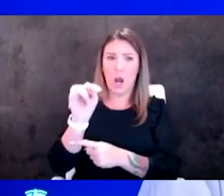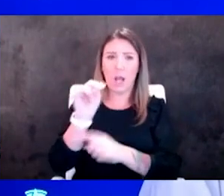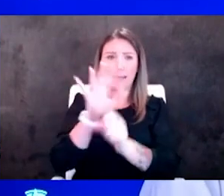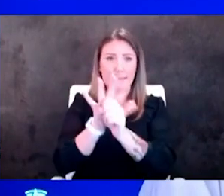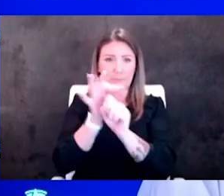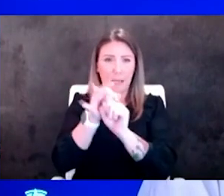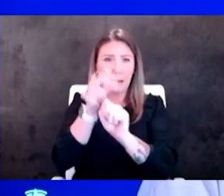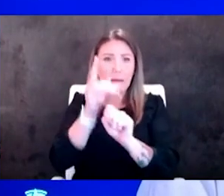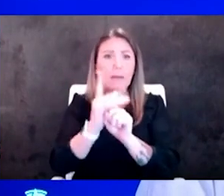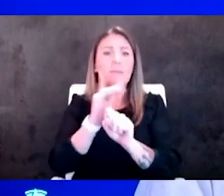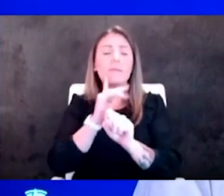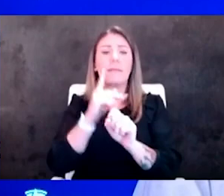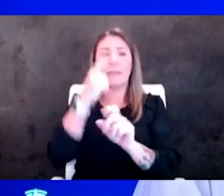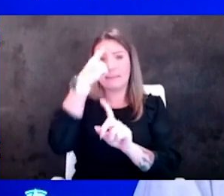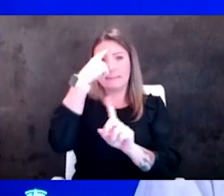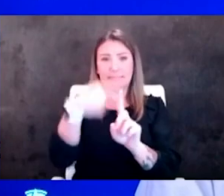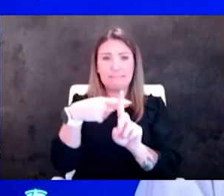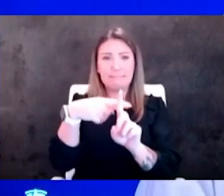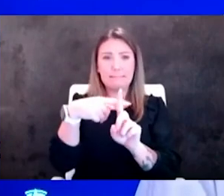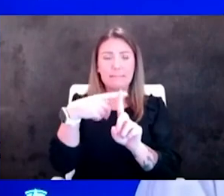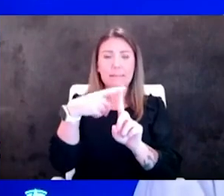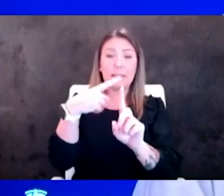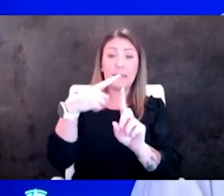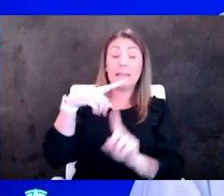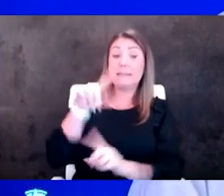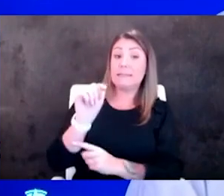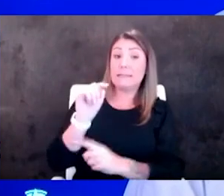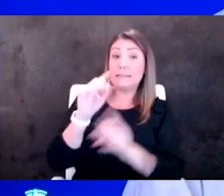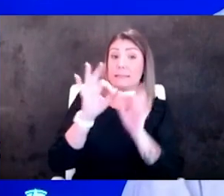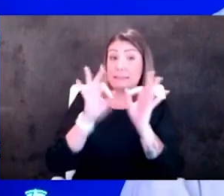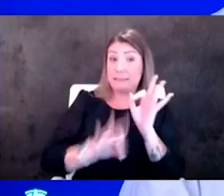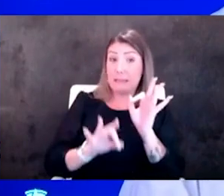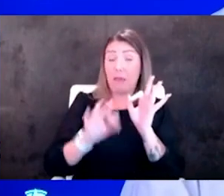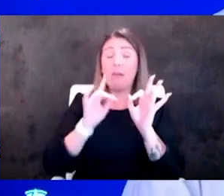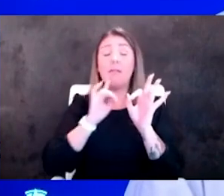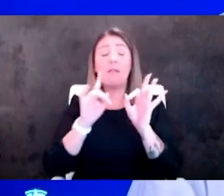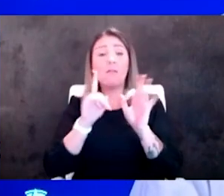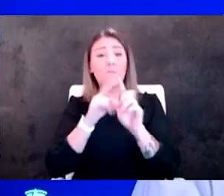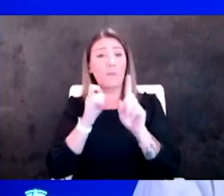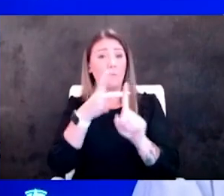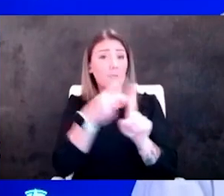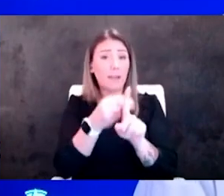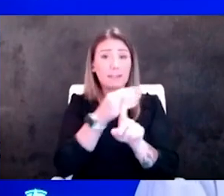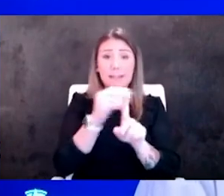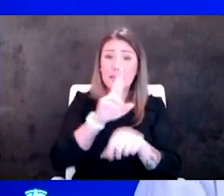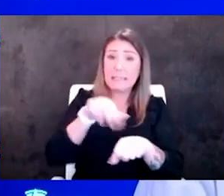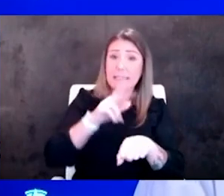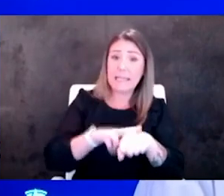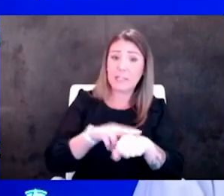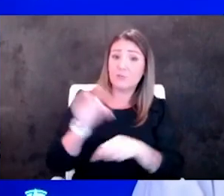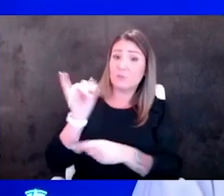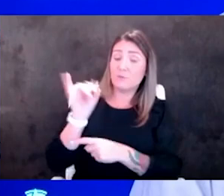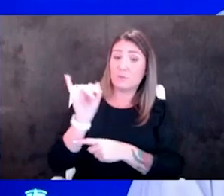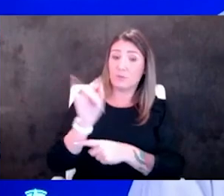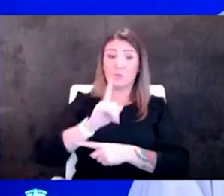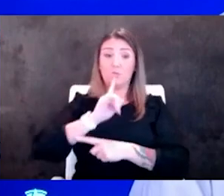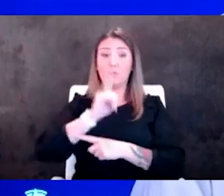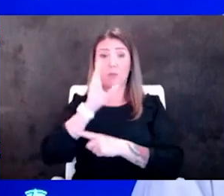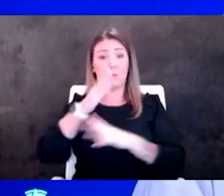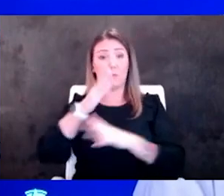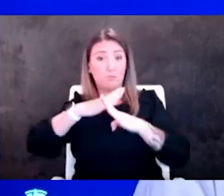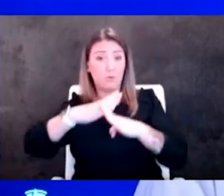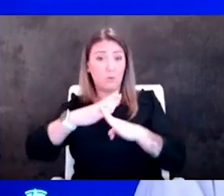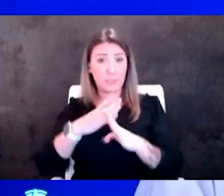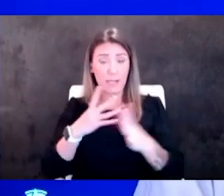t cell immunity from the vaccines and also maybe from natural infection are really going to protect us and